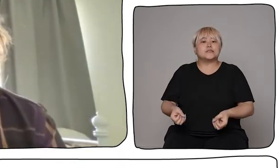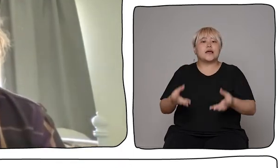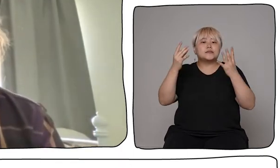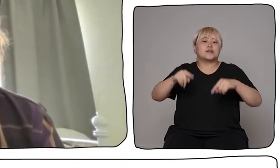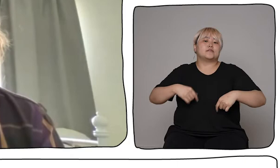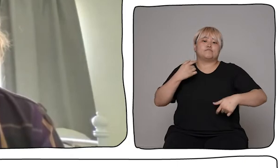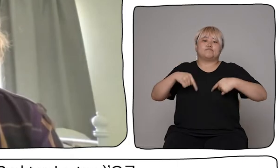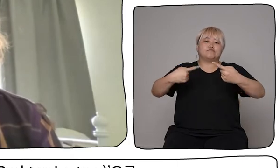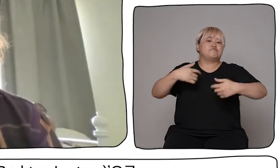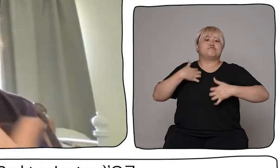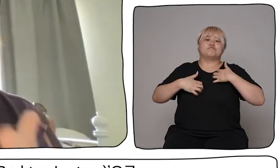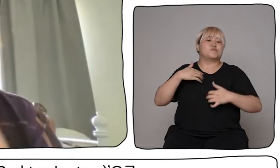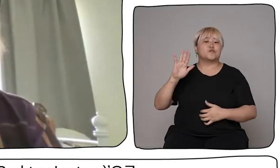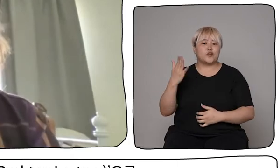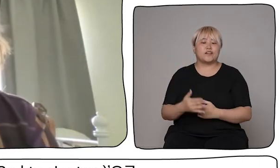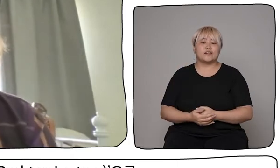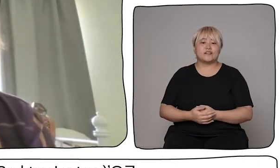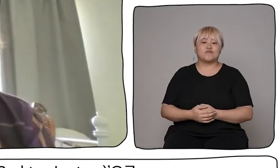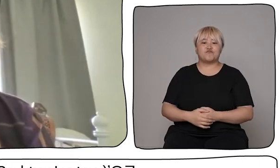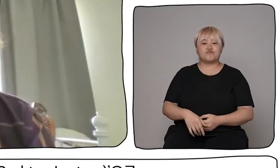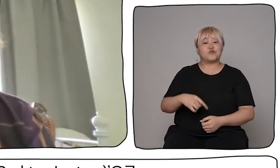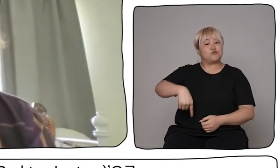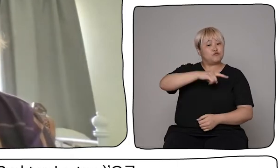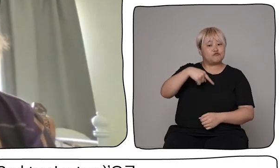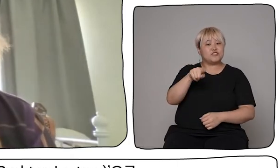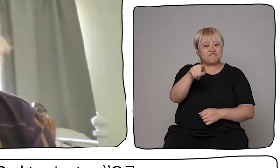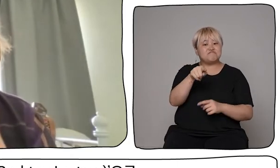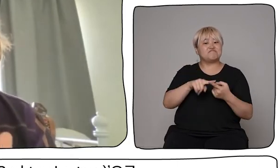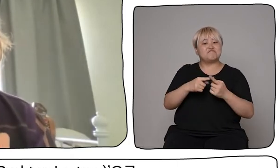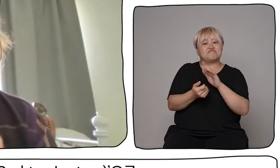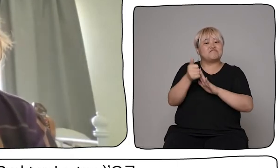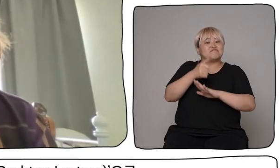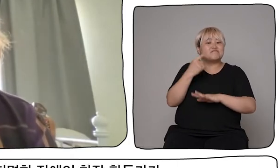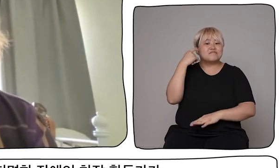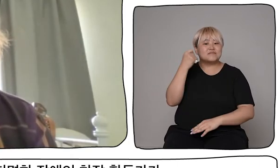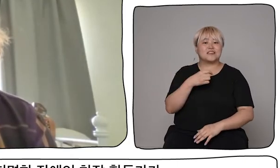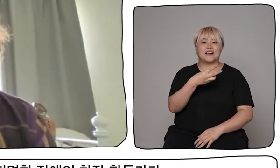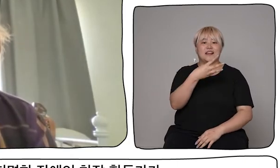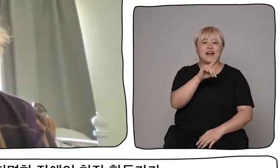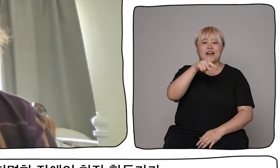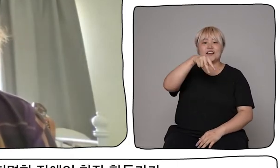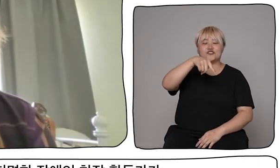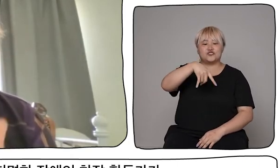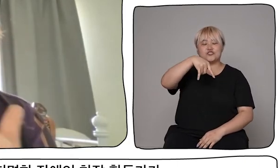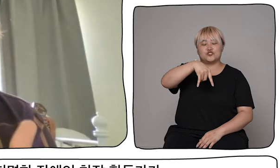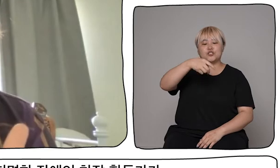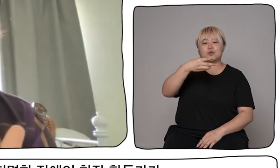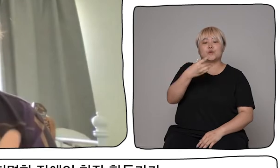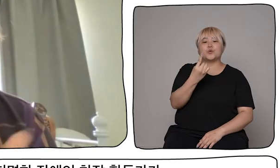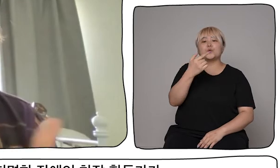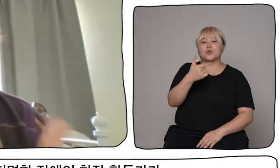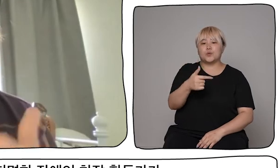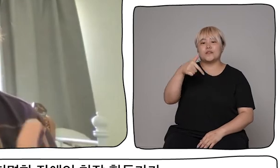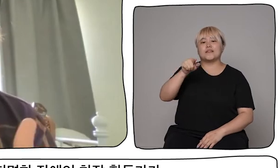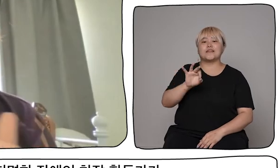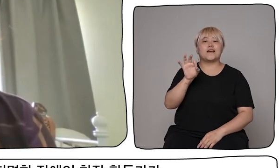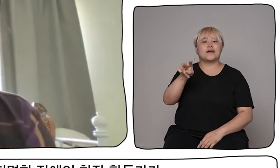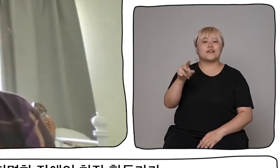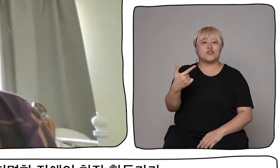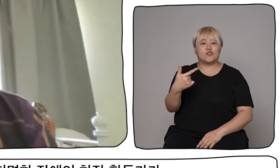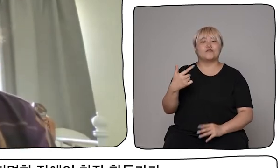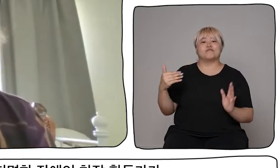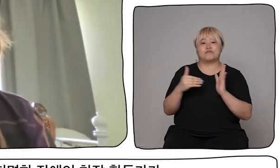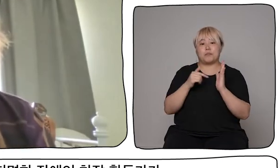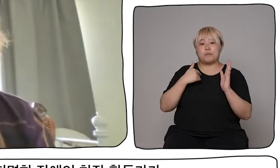that for this festival. And we ended the festival with our Russian lecture. It is our bi-yearly, it's every two years,